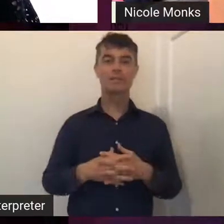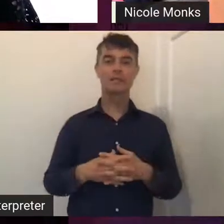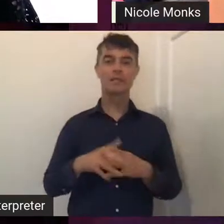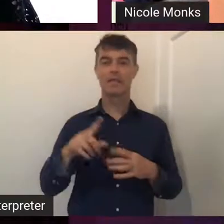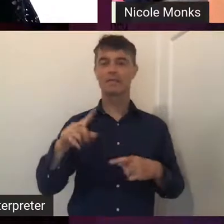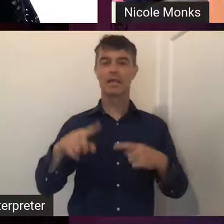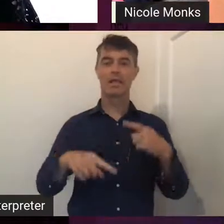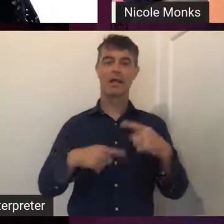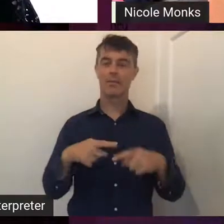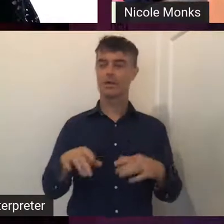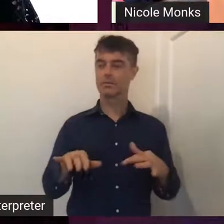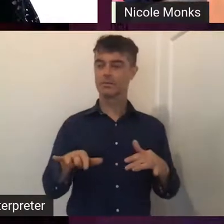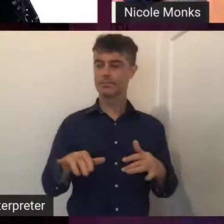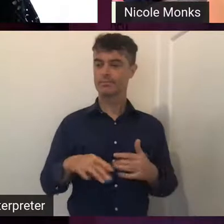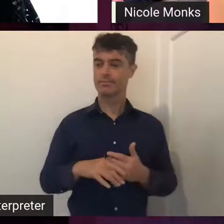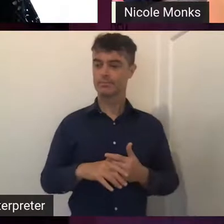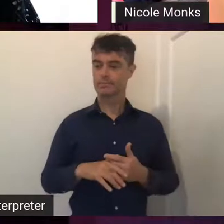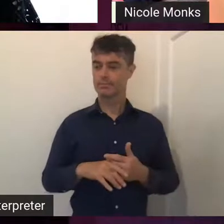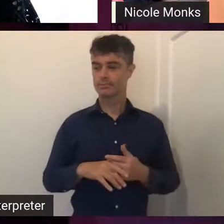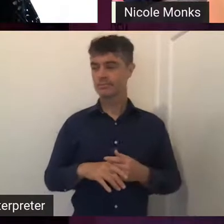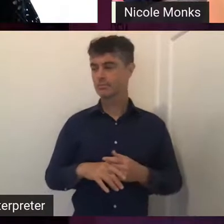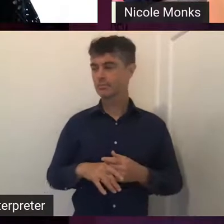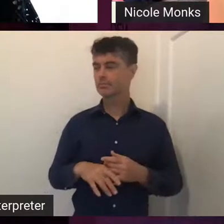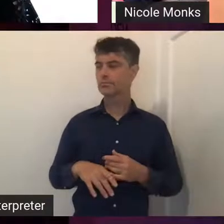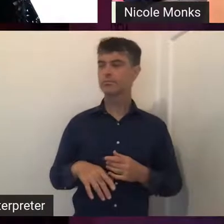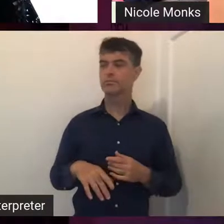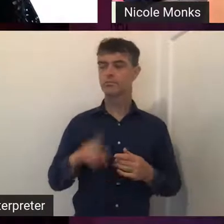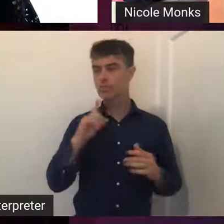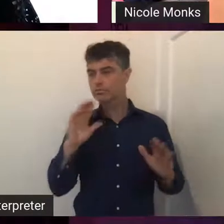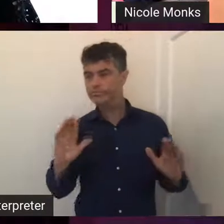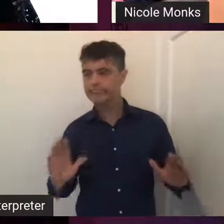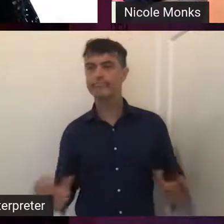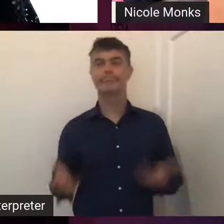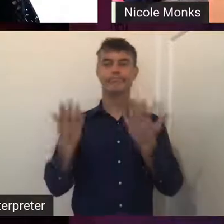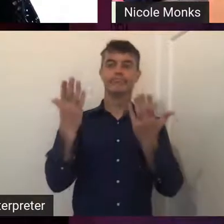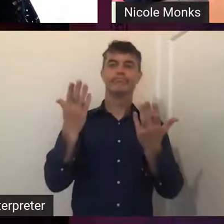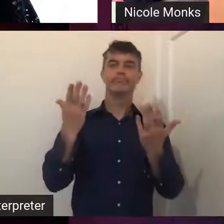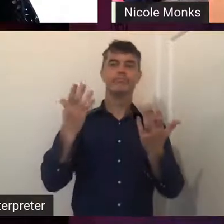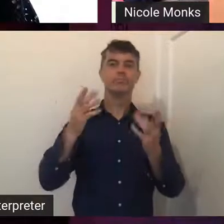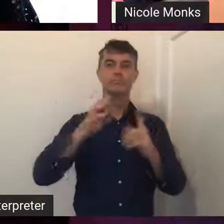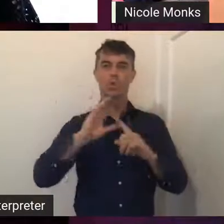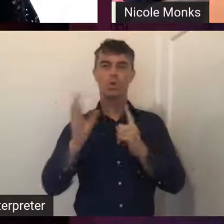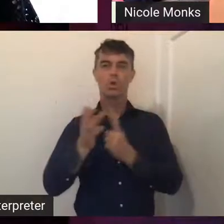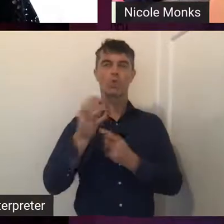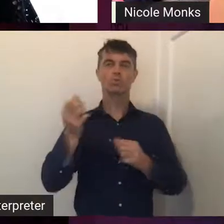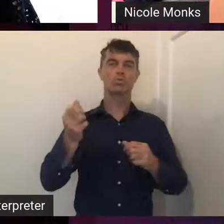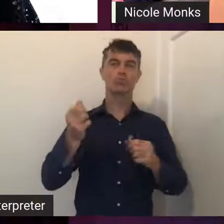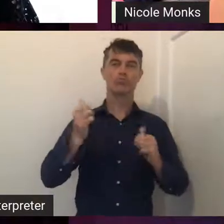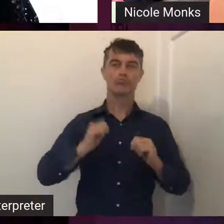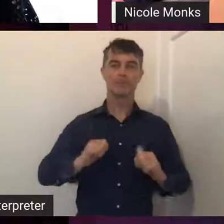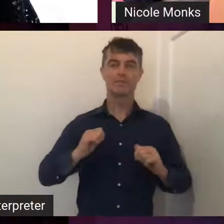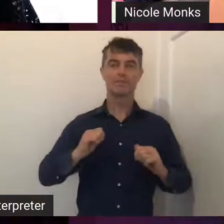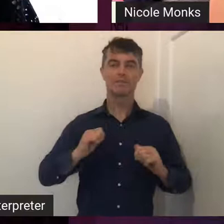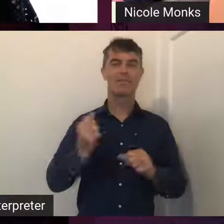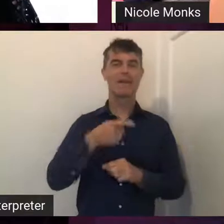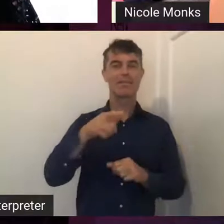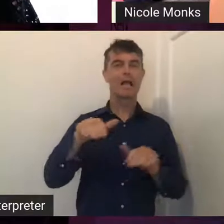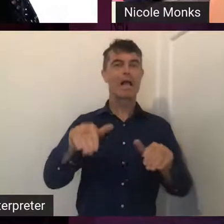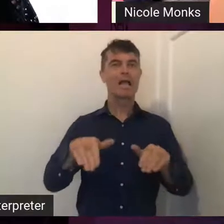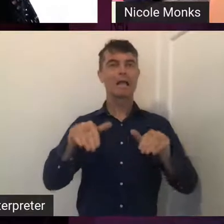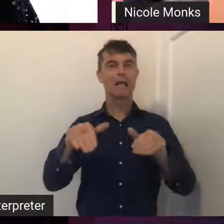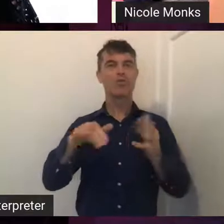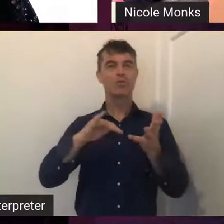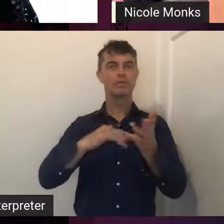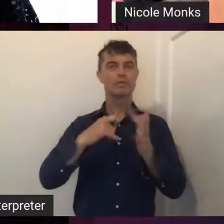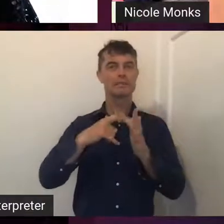sort of reigniting the cultural practice of making the kangaroo skin bags that our mob have made